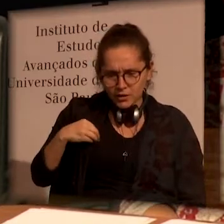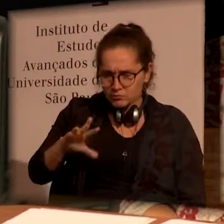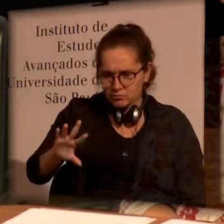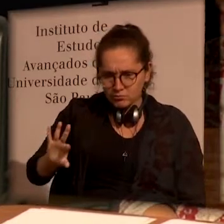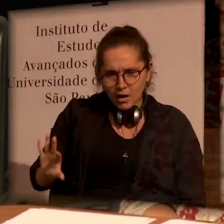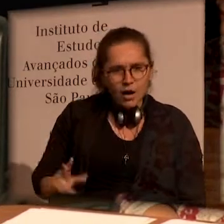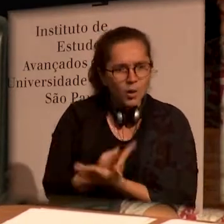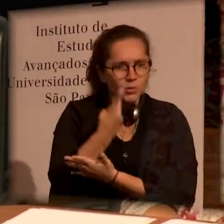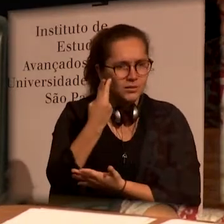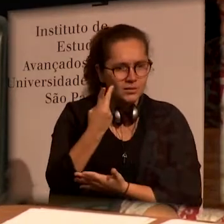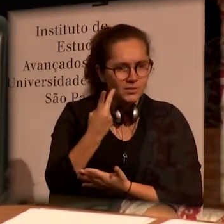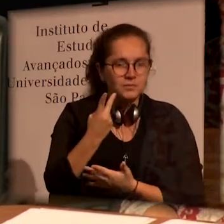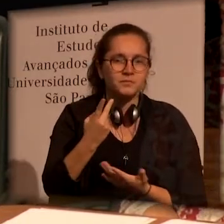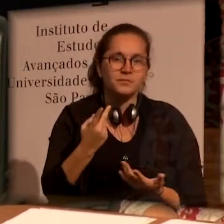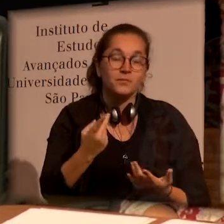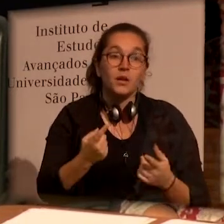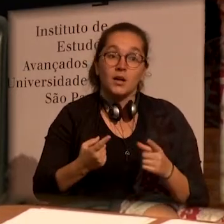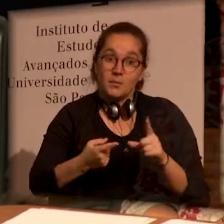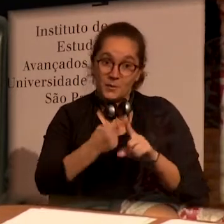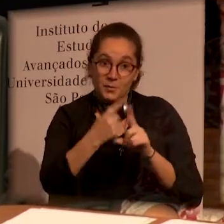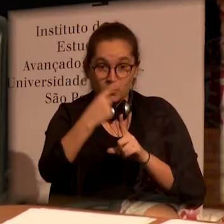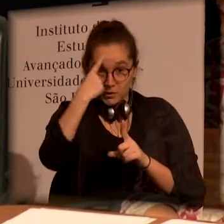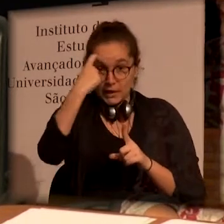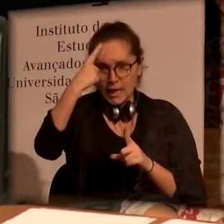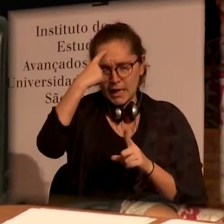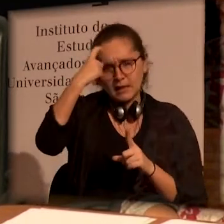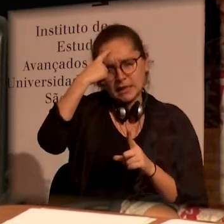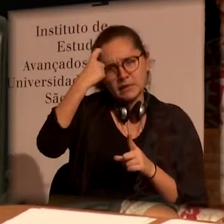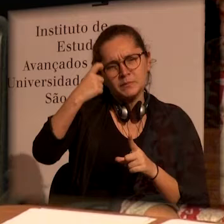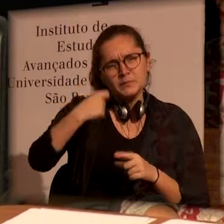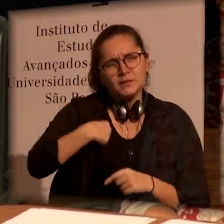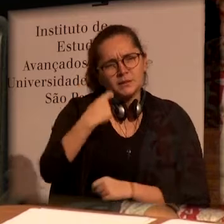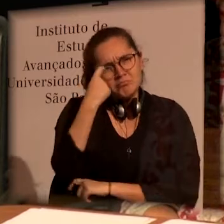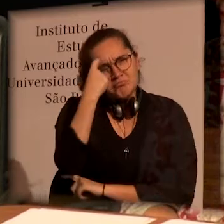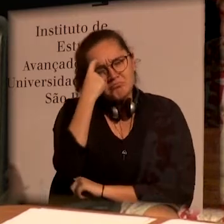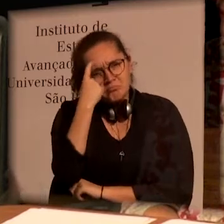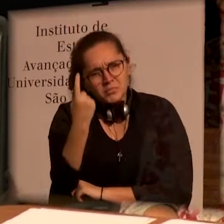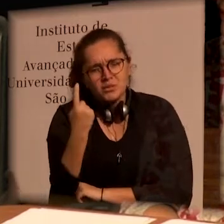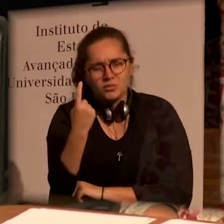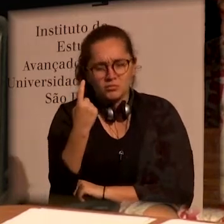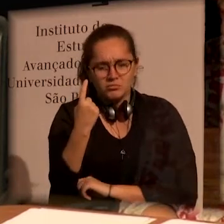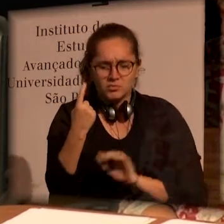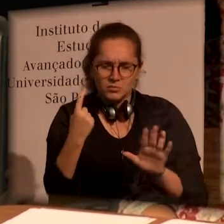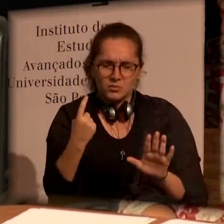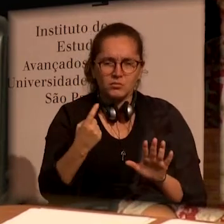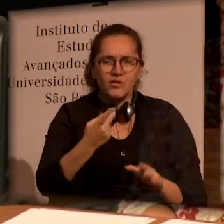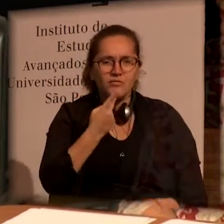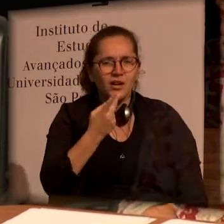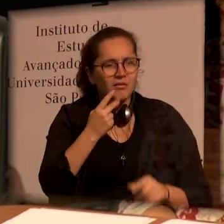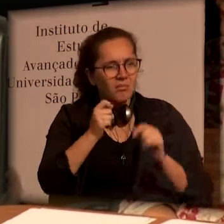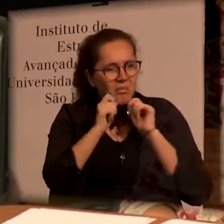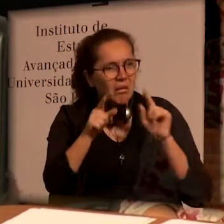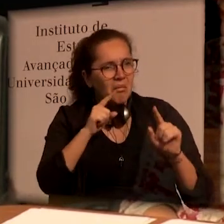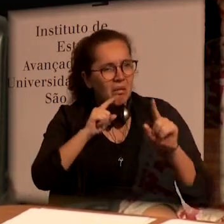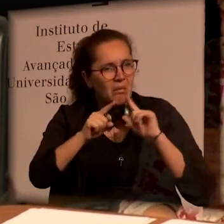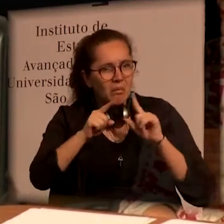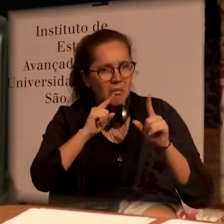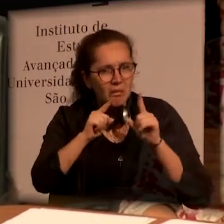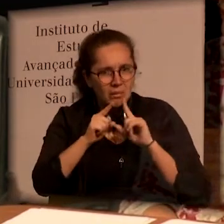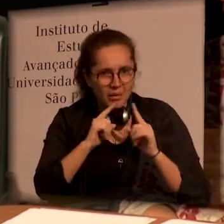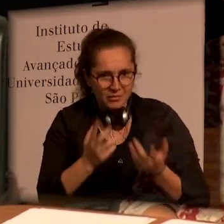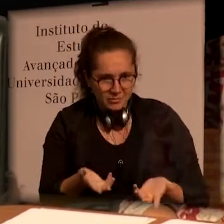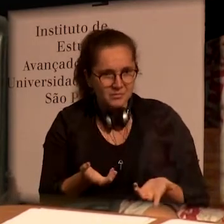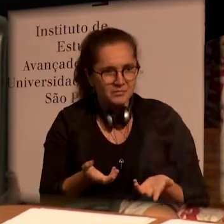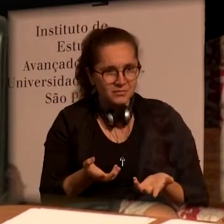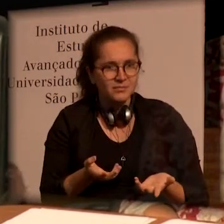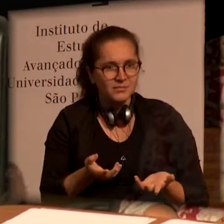and what is happens to our lives. And the first ideas were put in the same